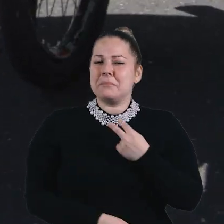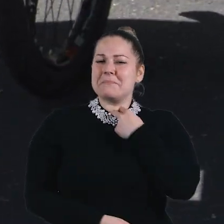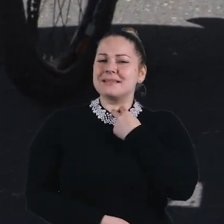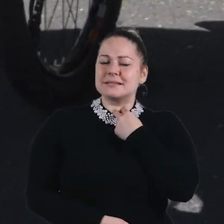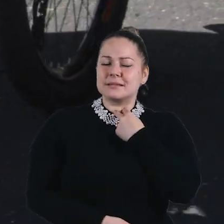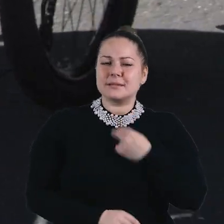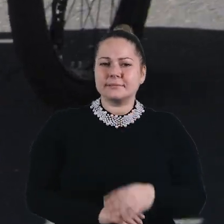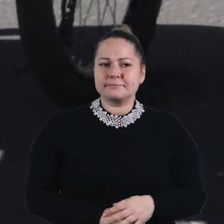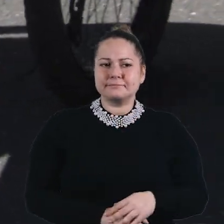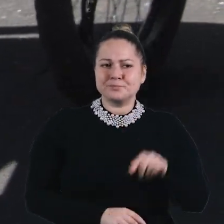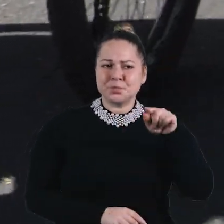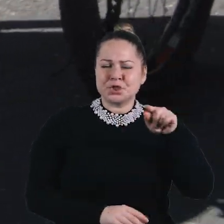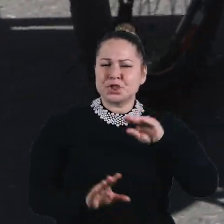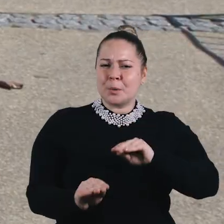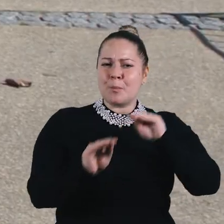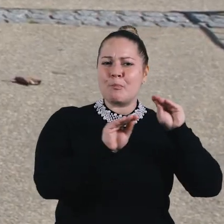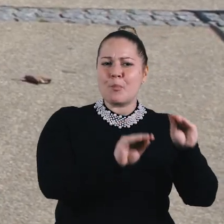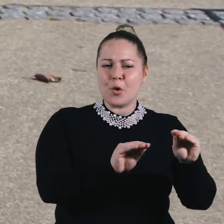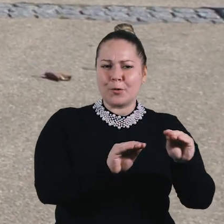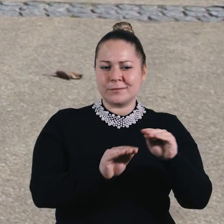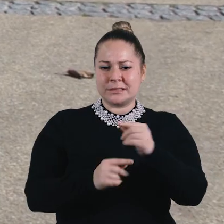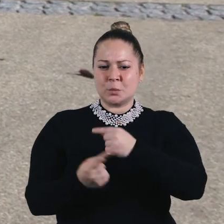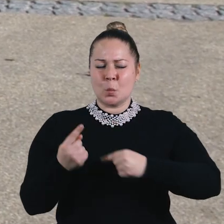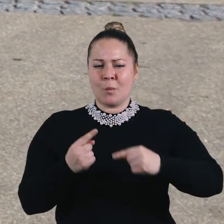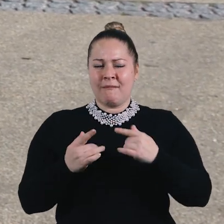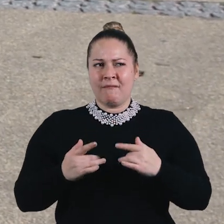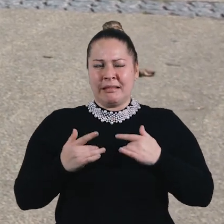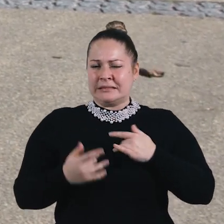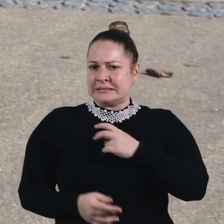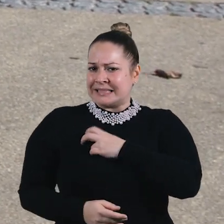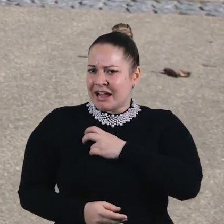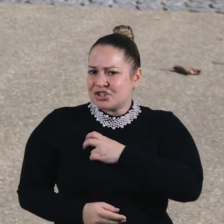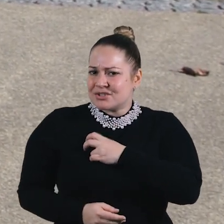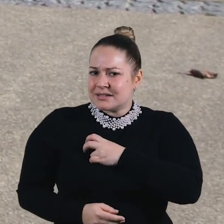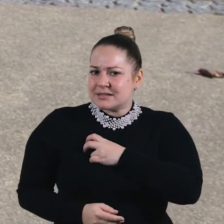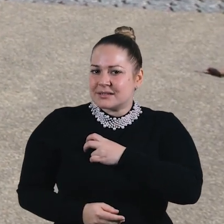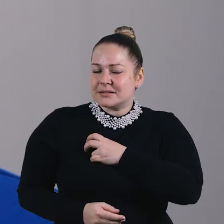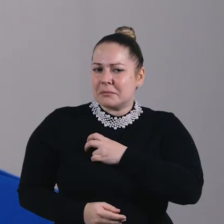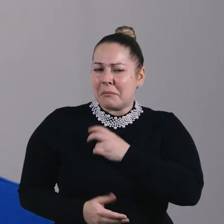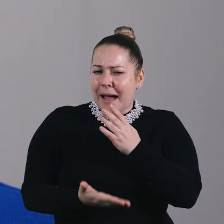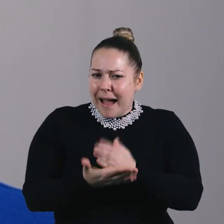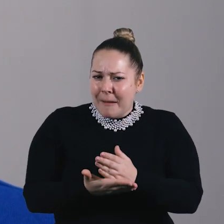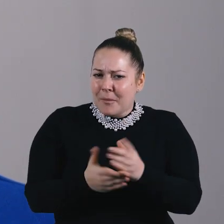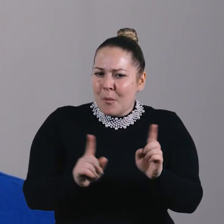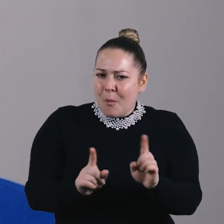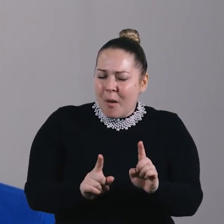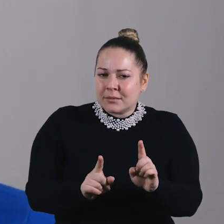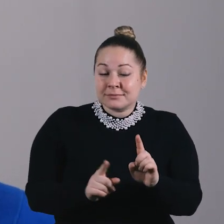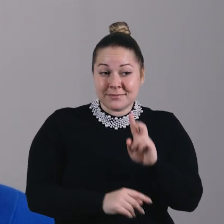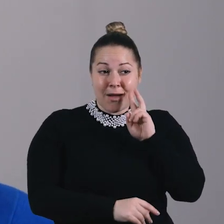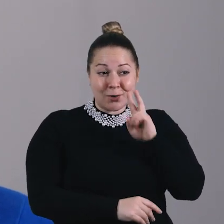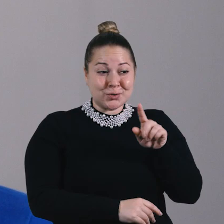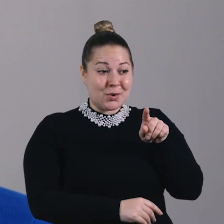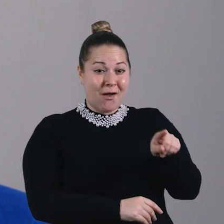But when she moved out, we were quite anxious. The funny thing is that